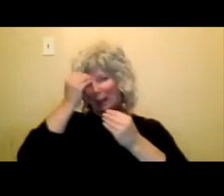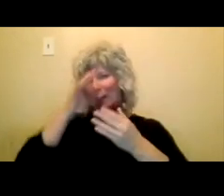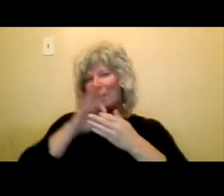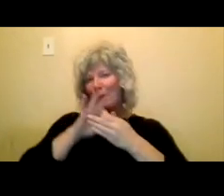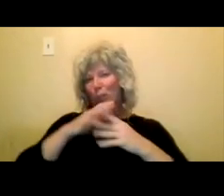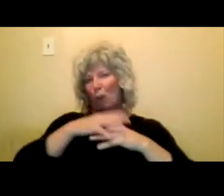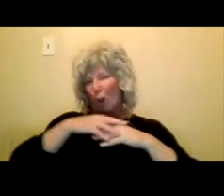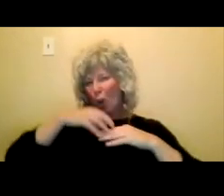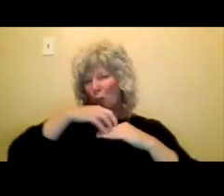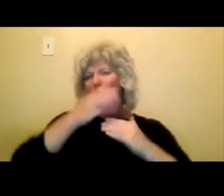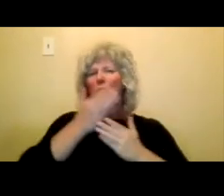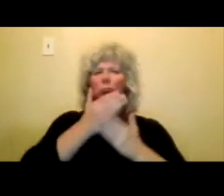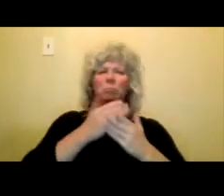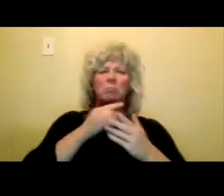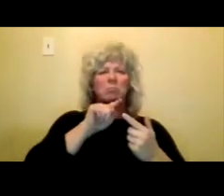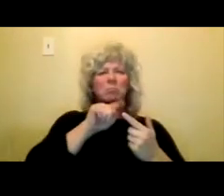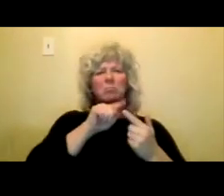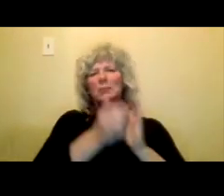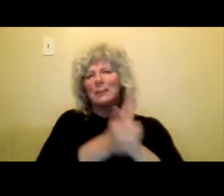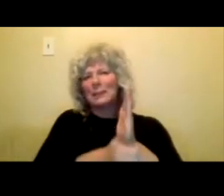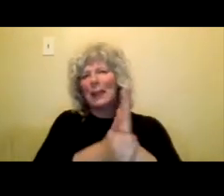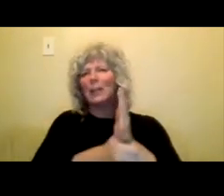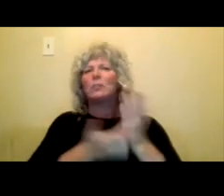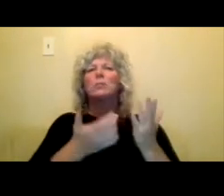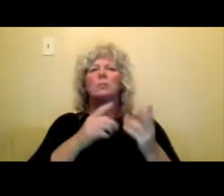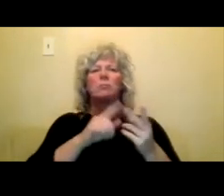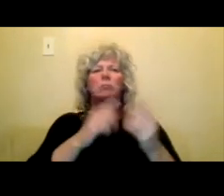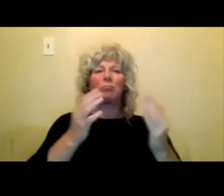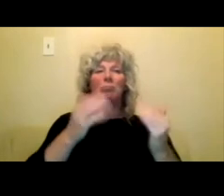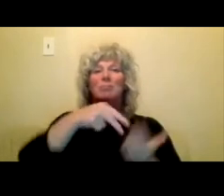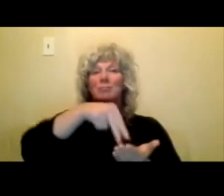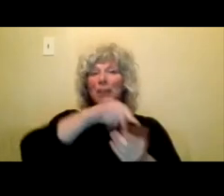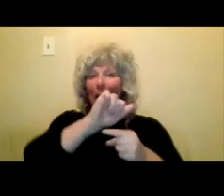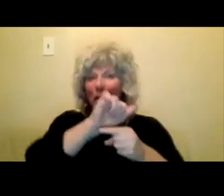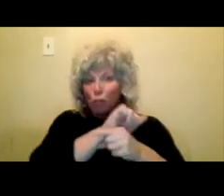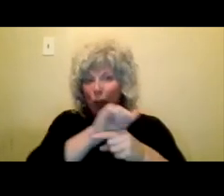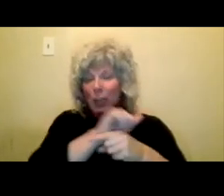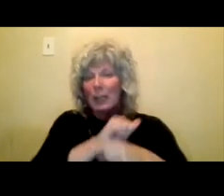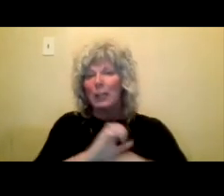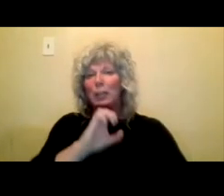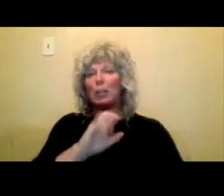development, dance training and curatorial projects.